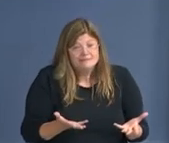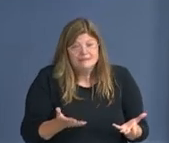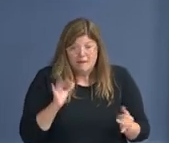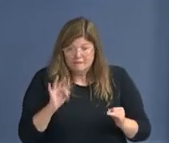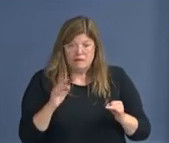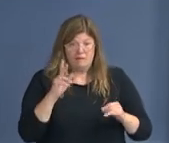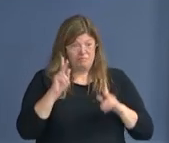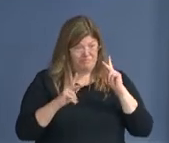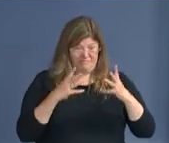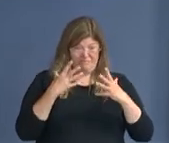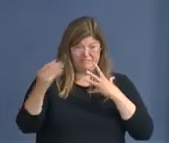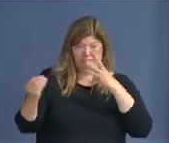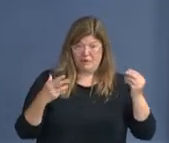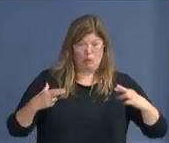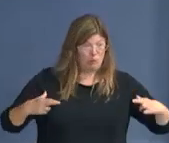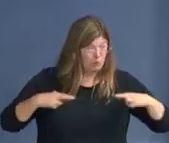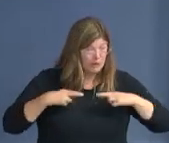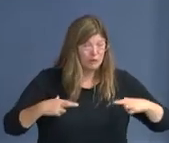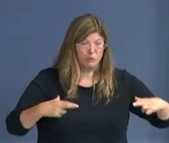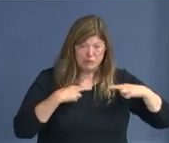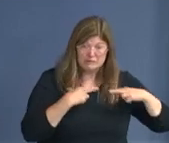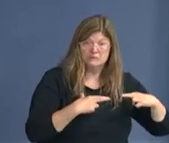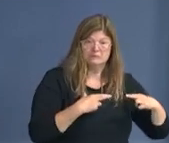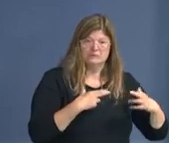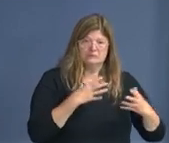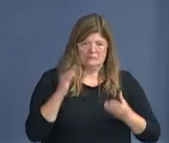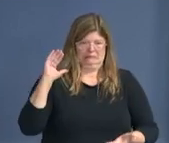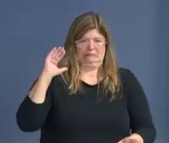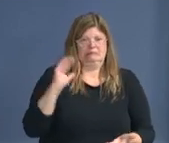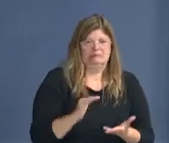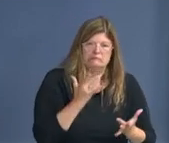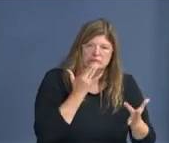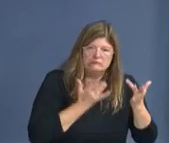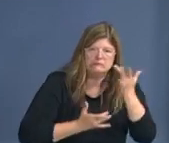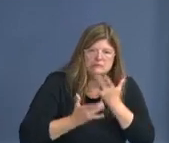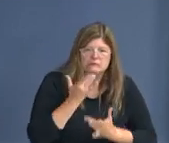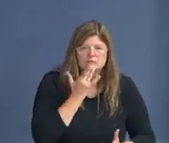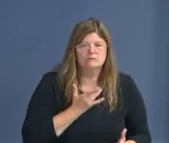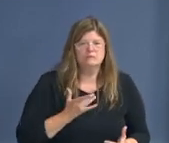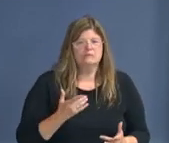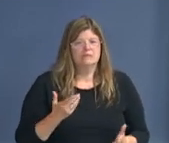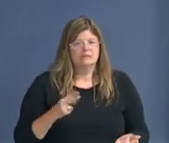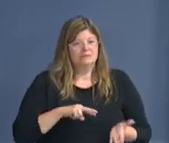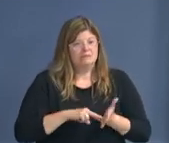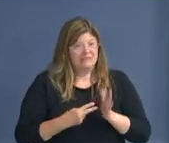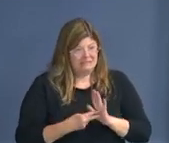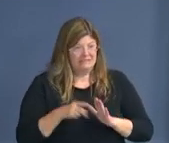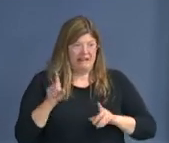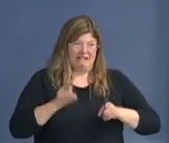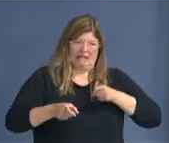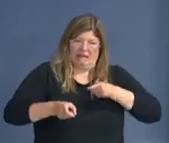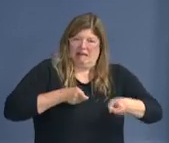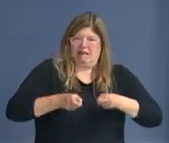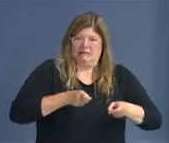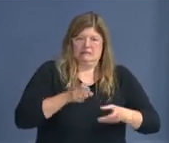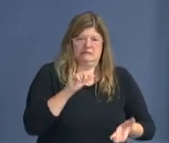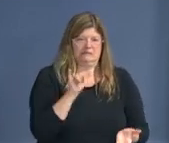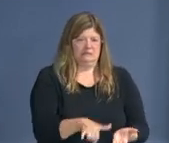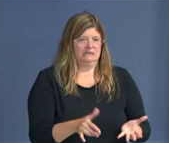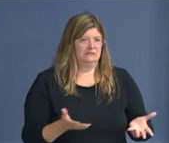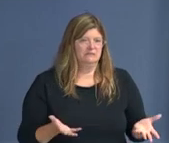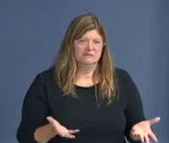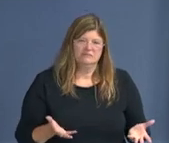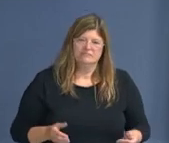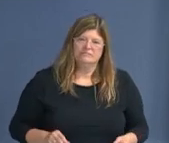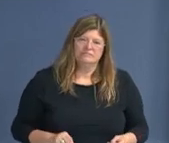of calls for service. We have, over the course of time, in fact, with more people, more businesses, different